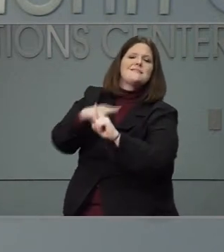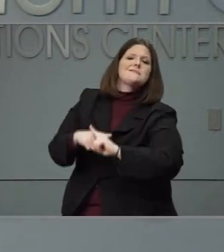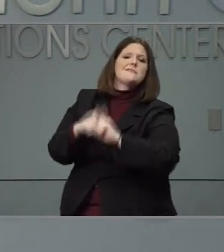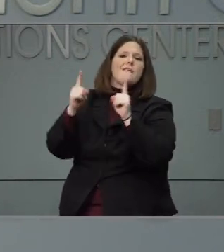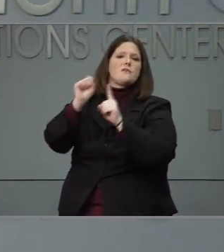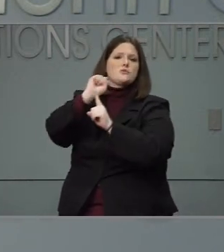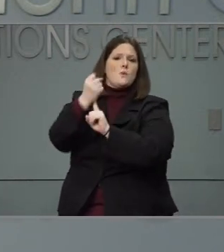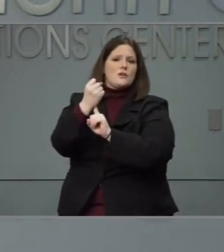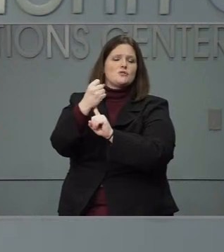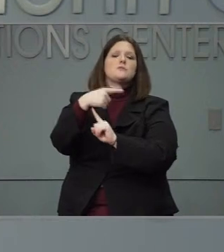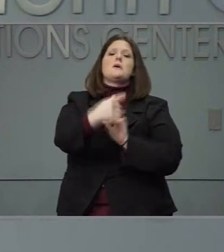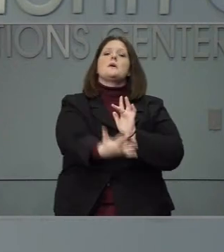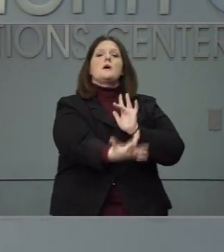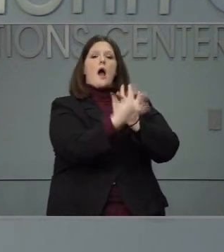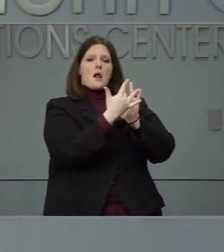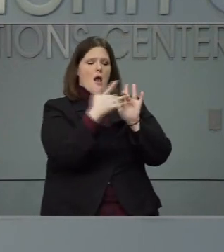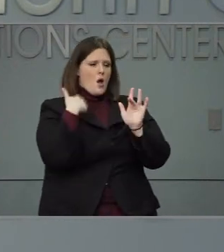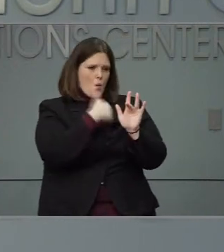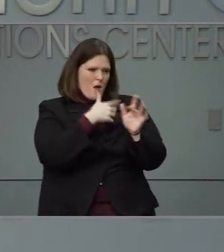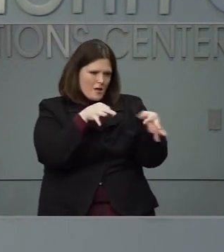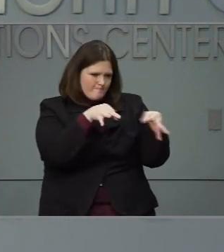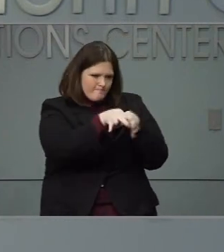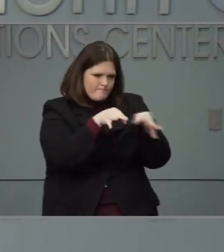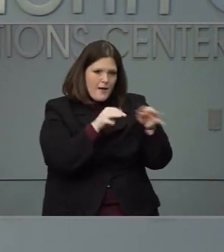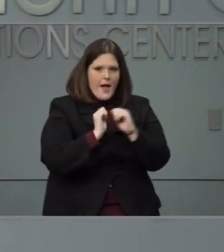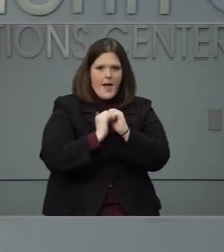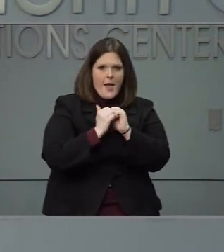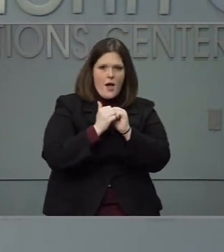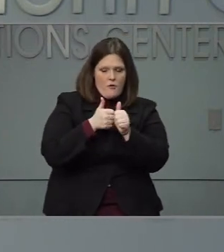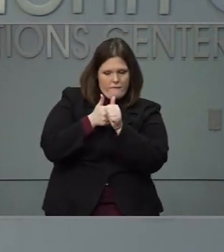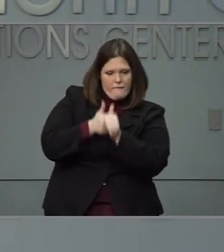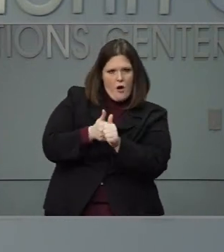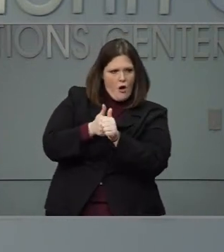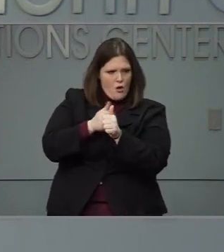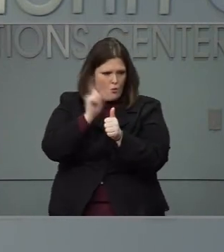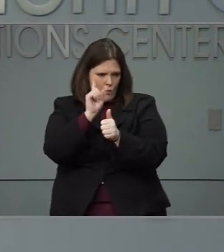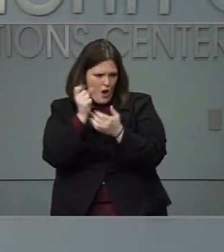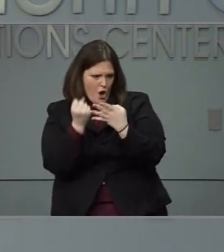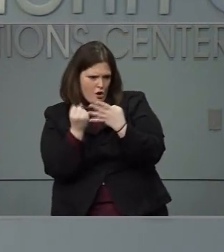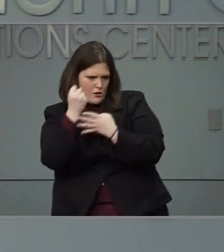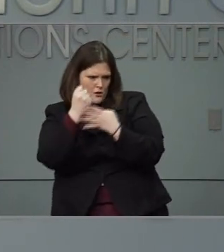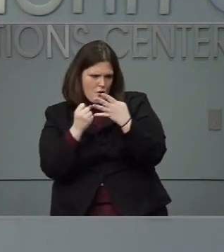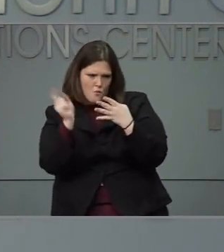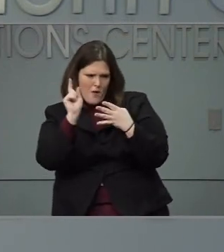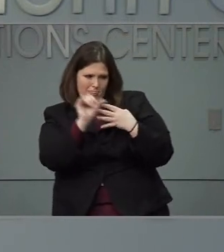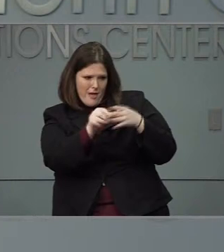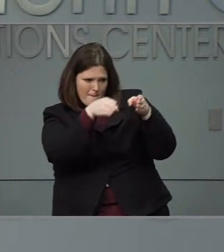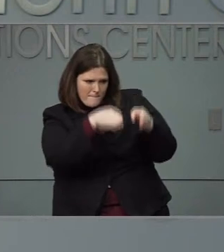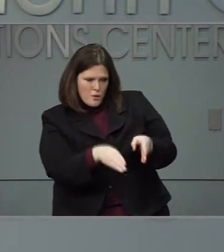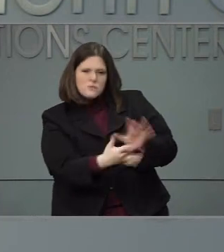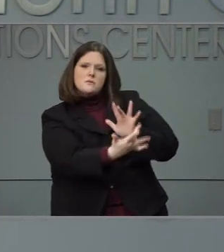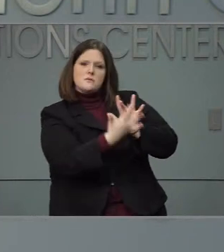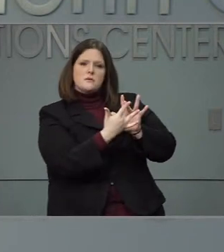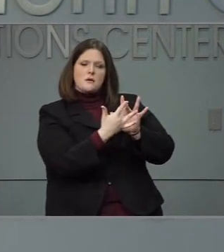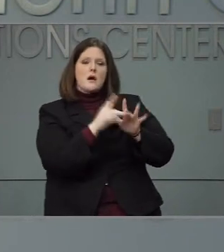descriptions to them as to precisely who fits into the category. But these are broad categories